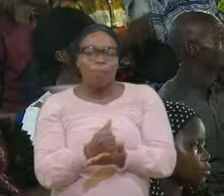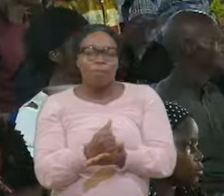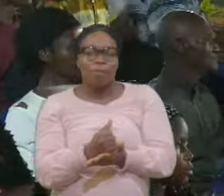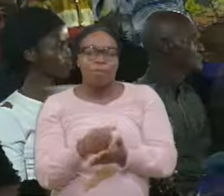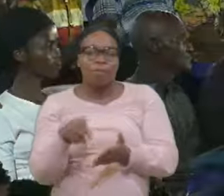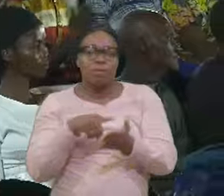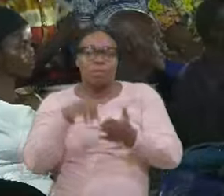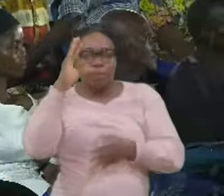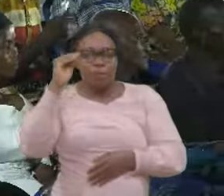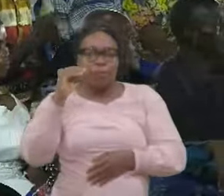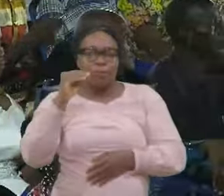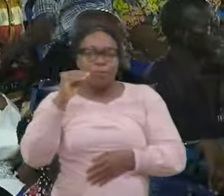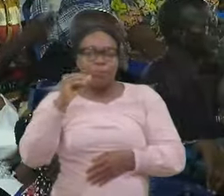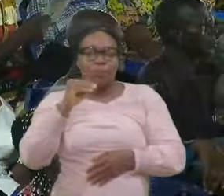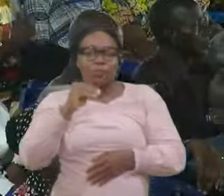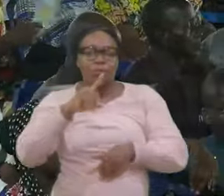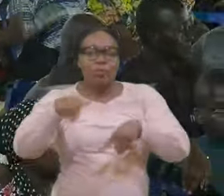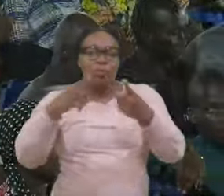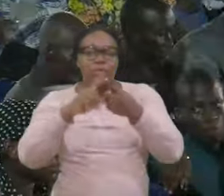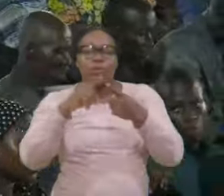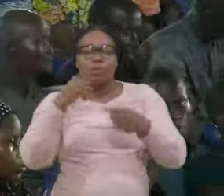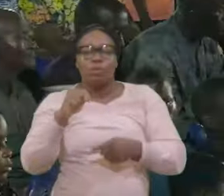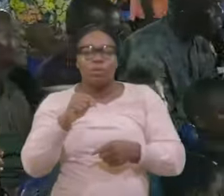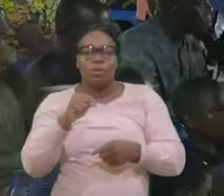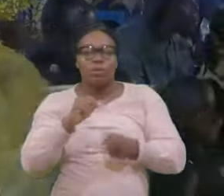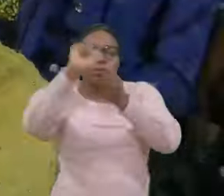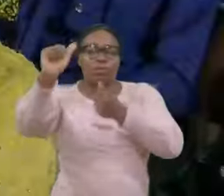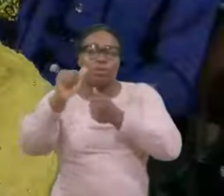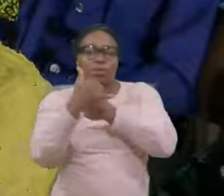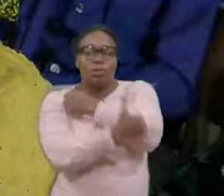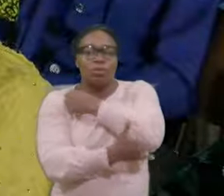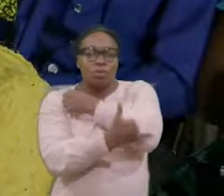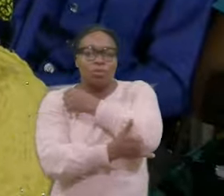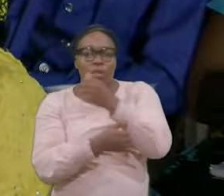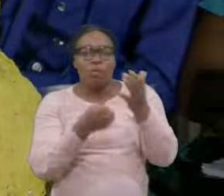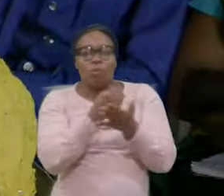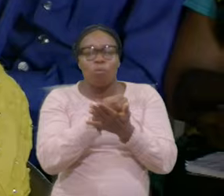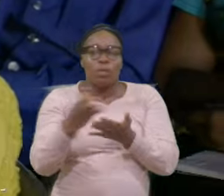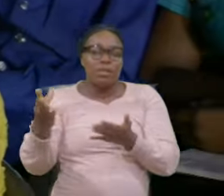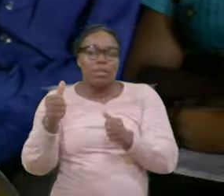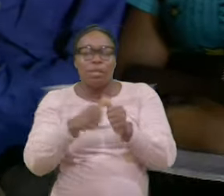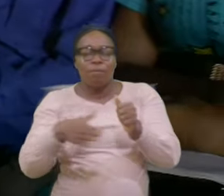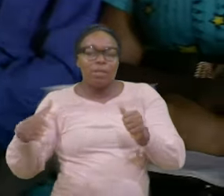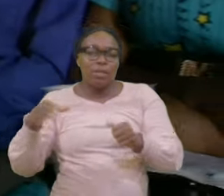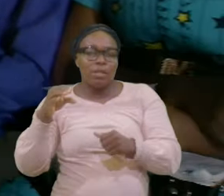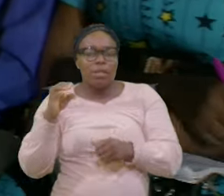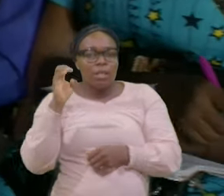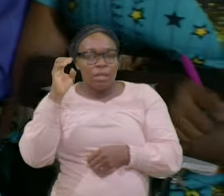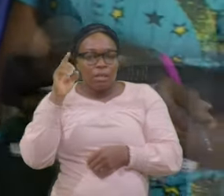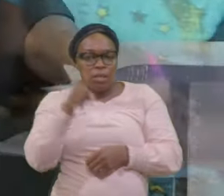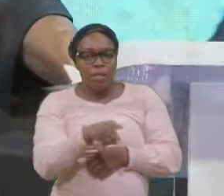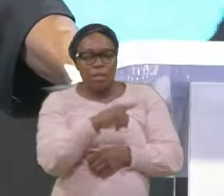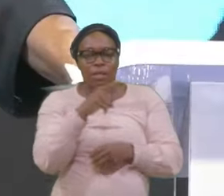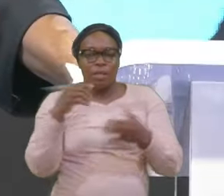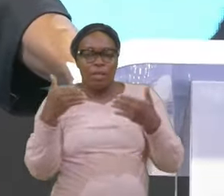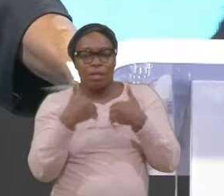He spent Everything he had He wasted Everything he had He joined A